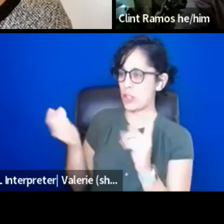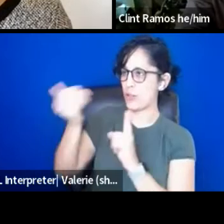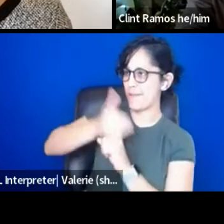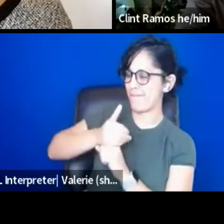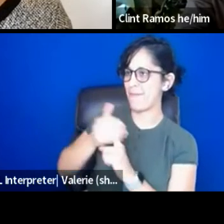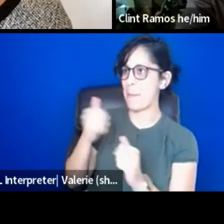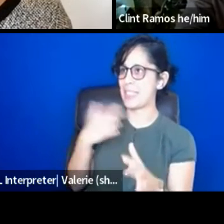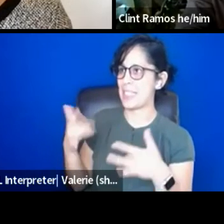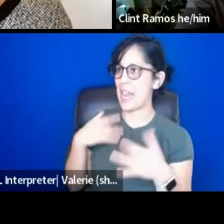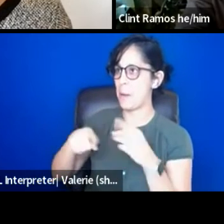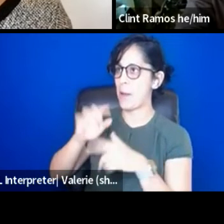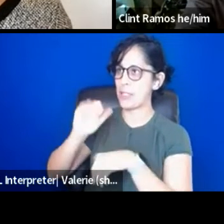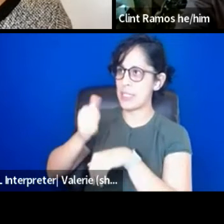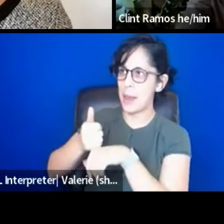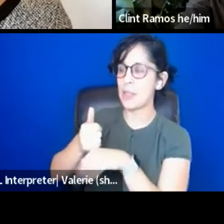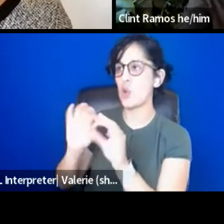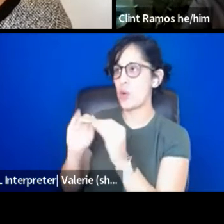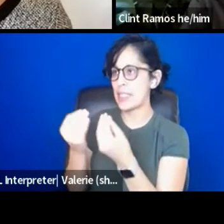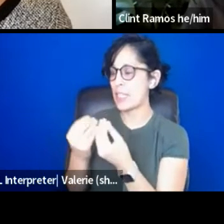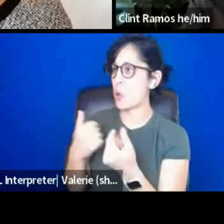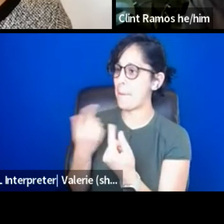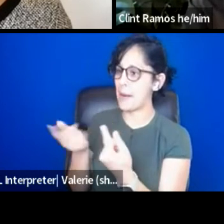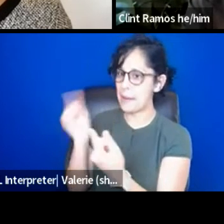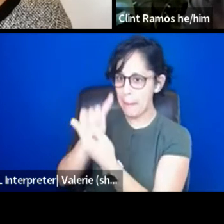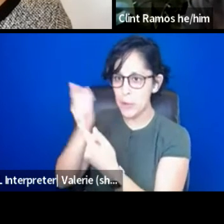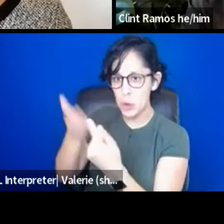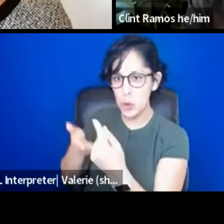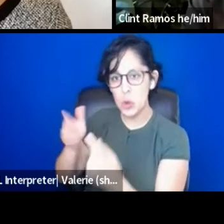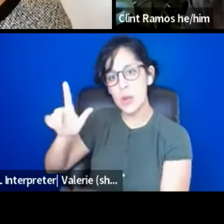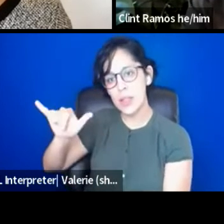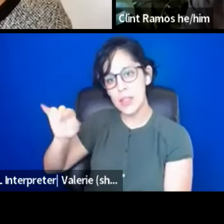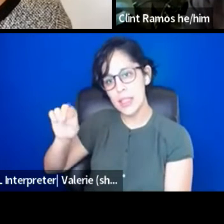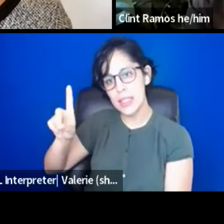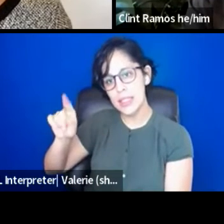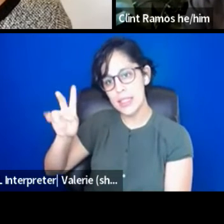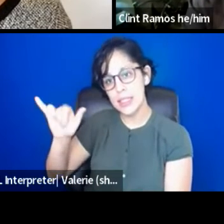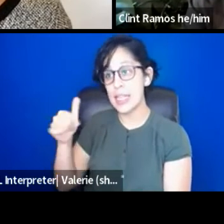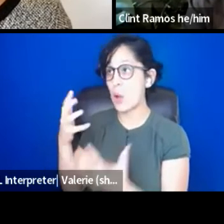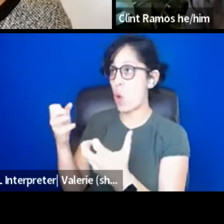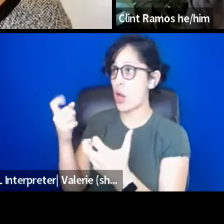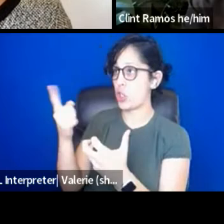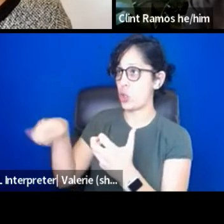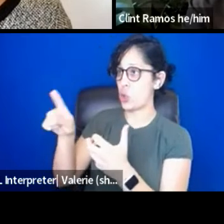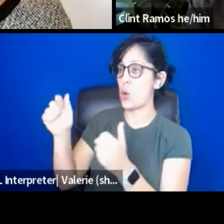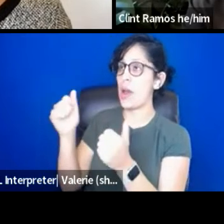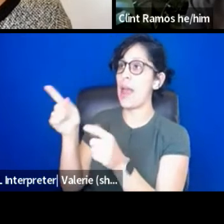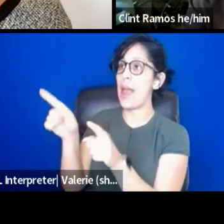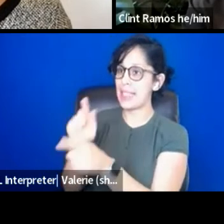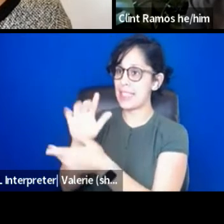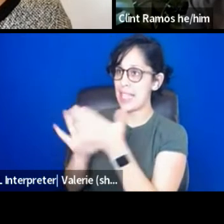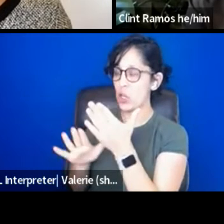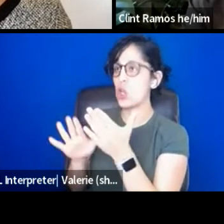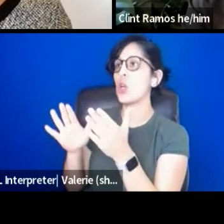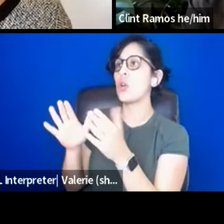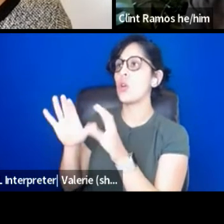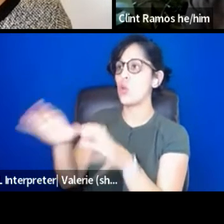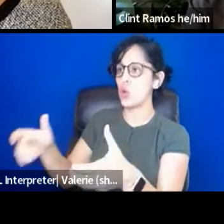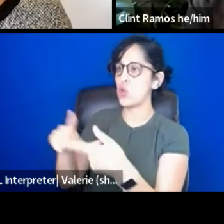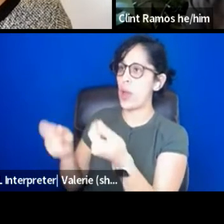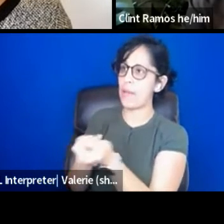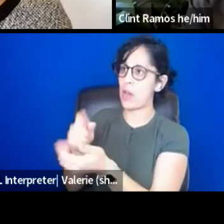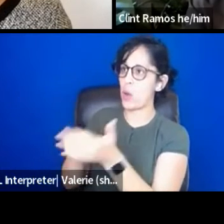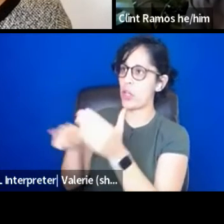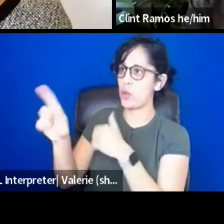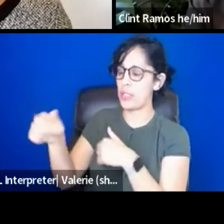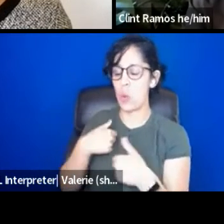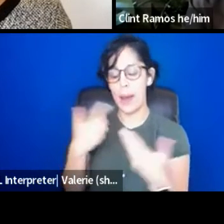and I would like for you to, as a designer crew advocate, ask for what you need. So, I would